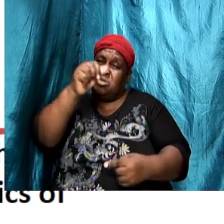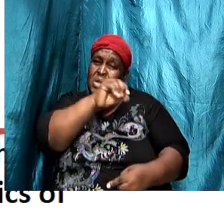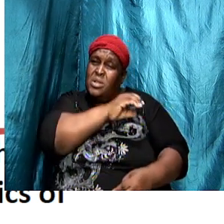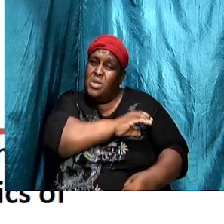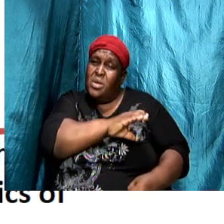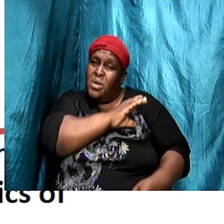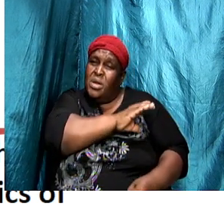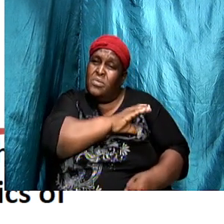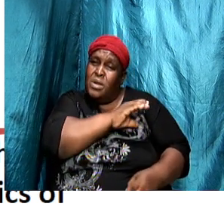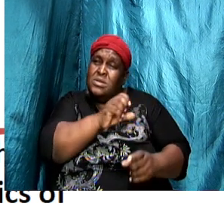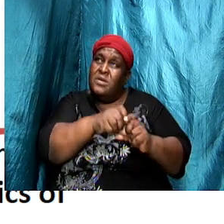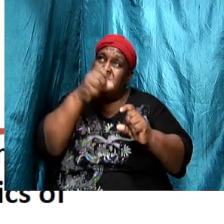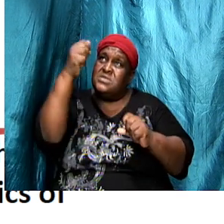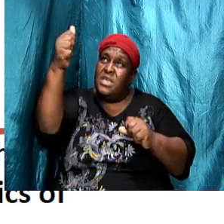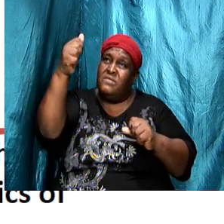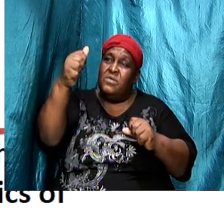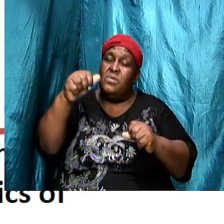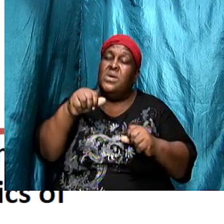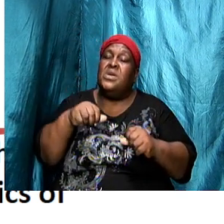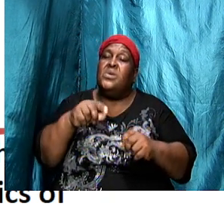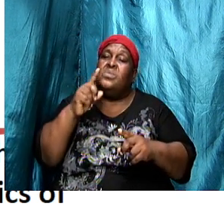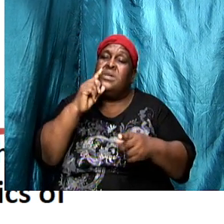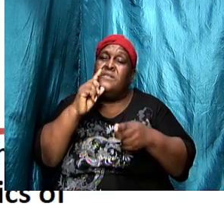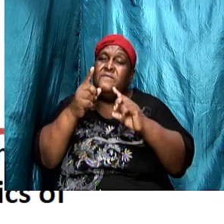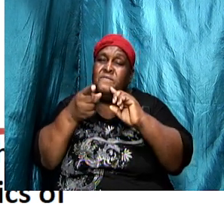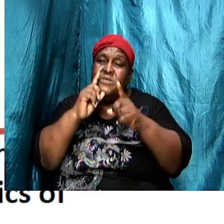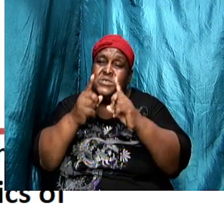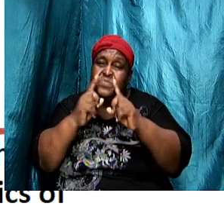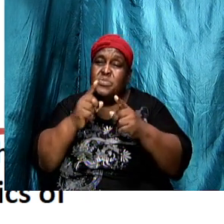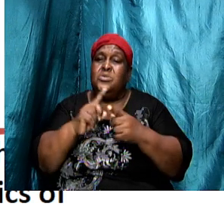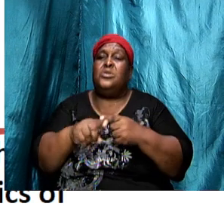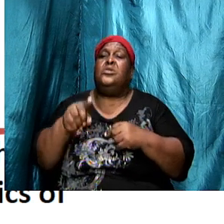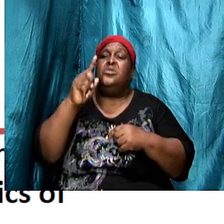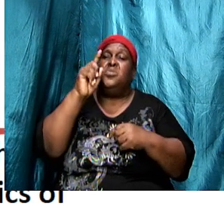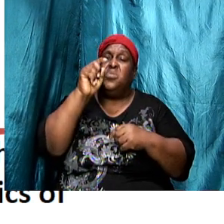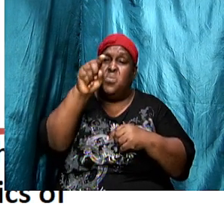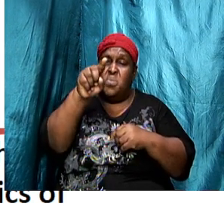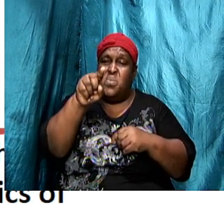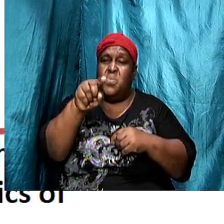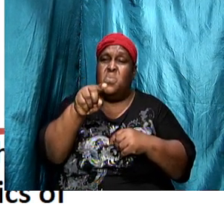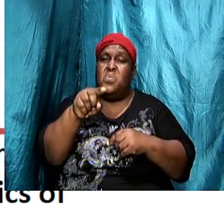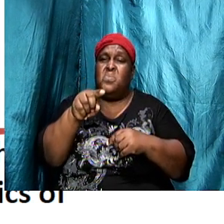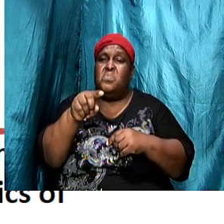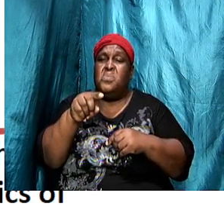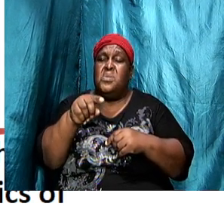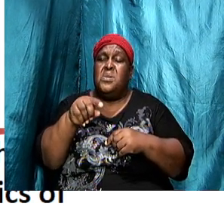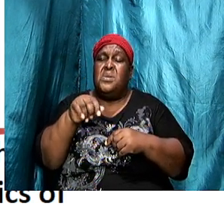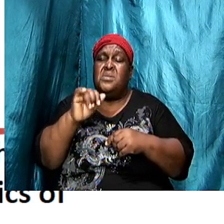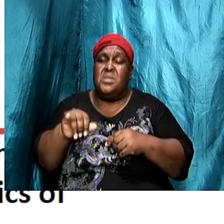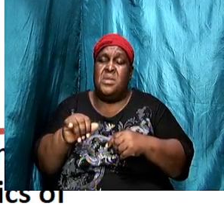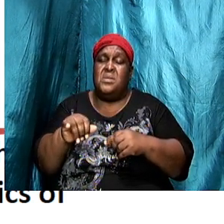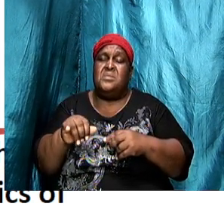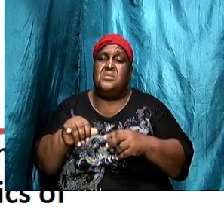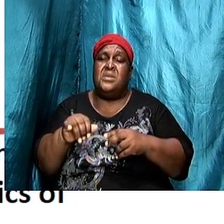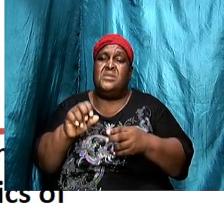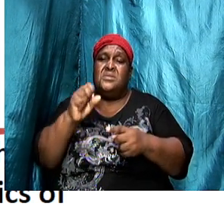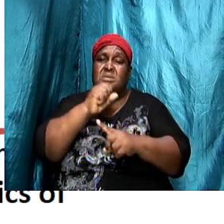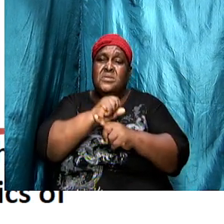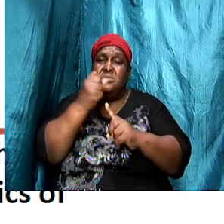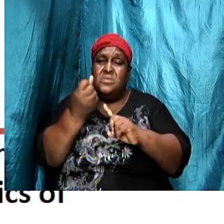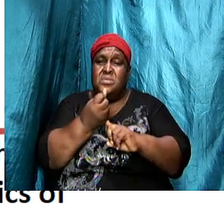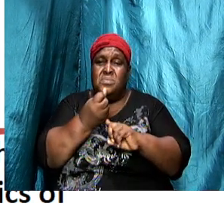minister to that particular situation that you confront as an individual or that is confronted